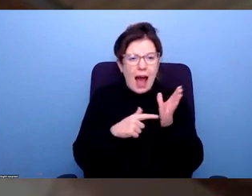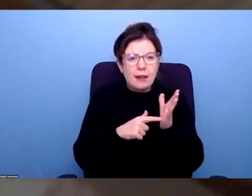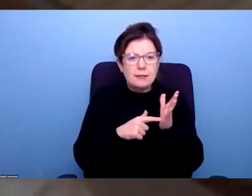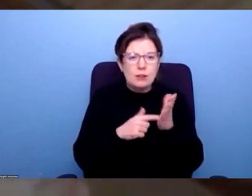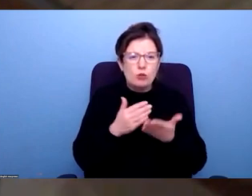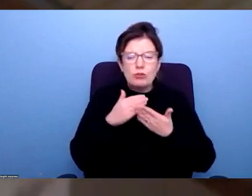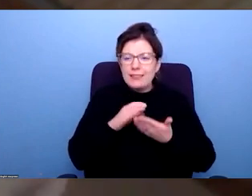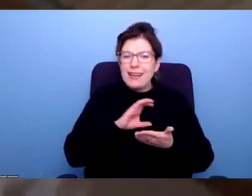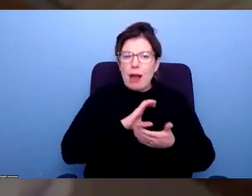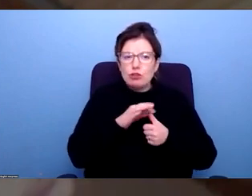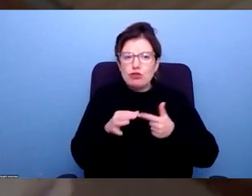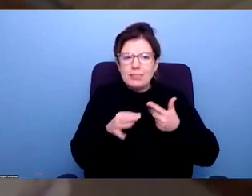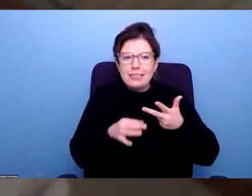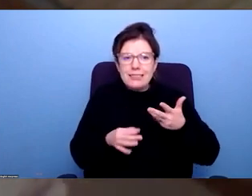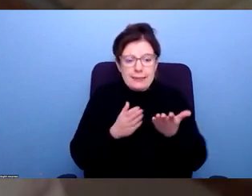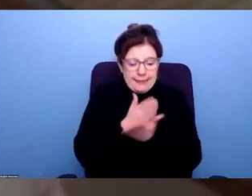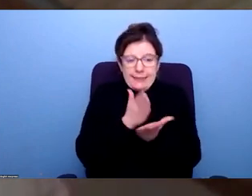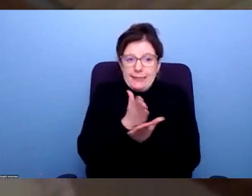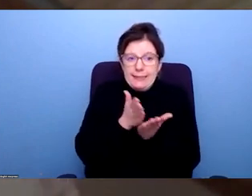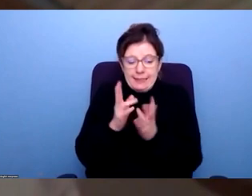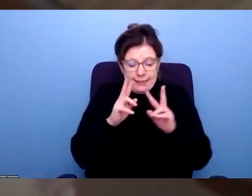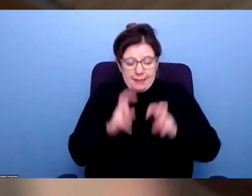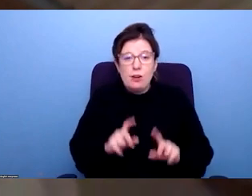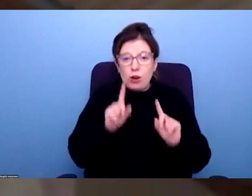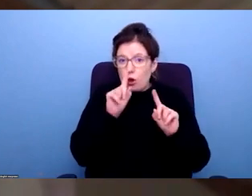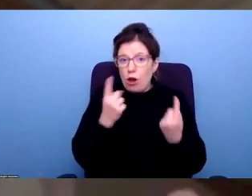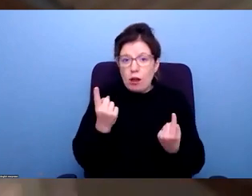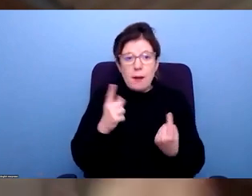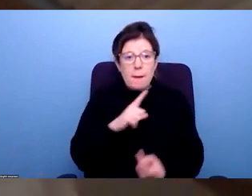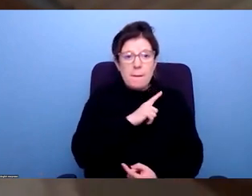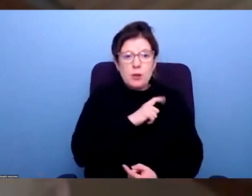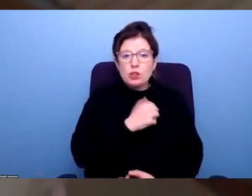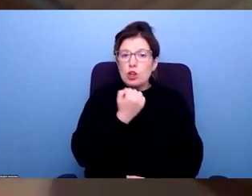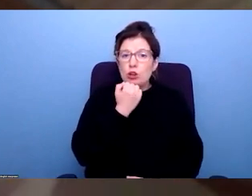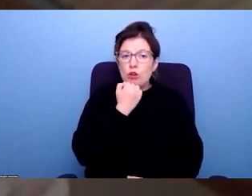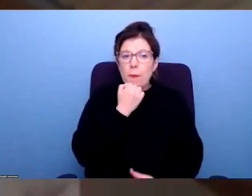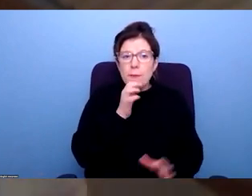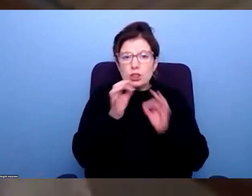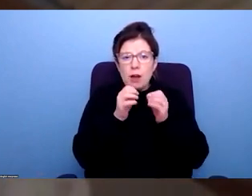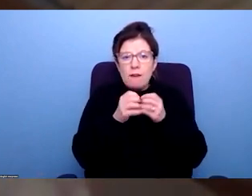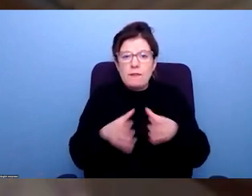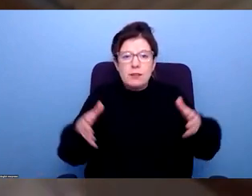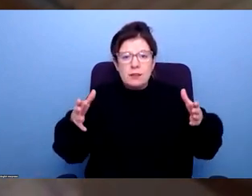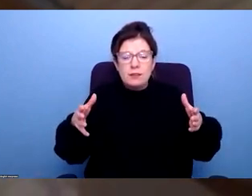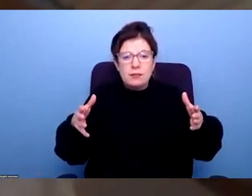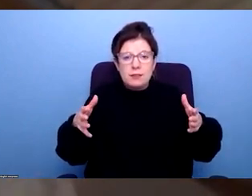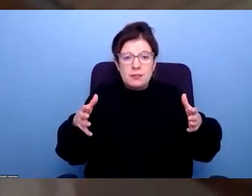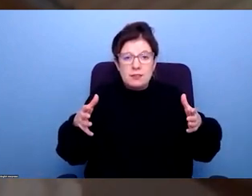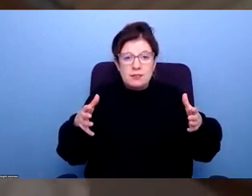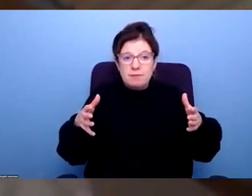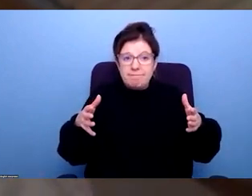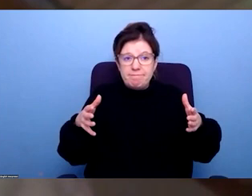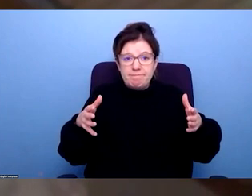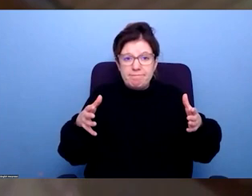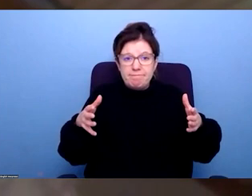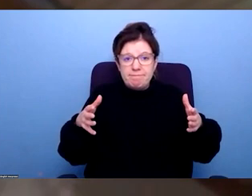protected characteristics in combination, because the sample sizes for the surveys is all reliant on the survey data aren't that